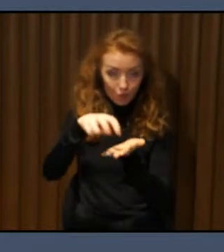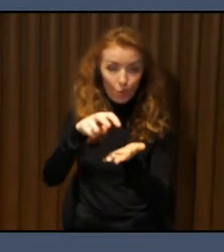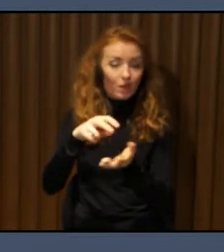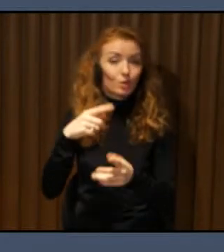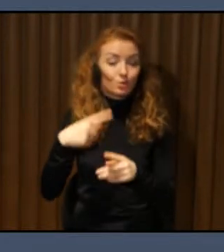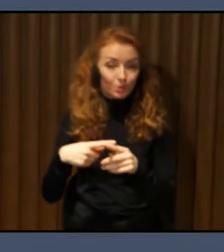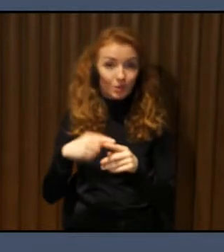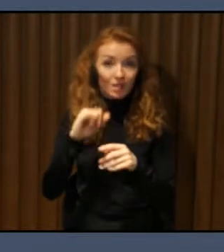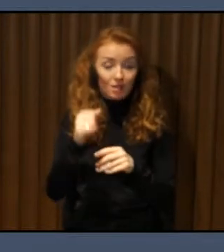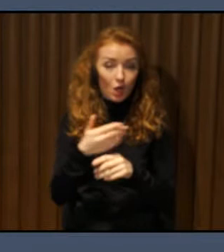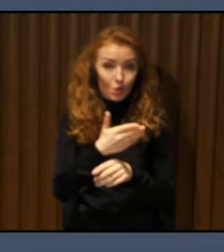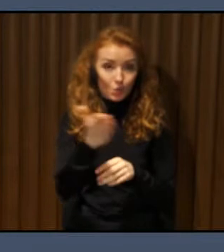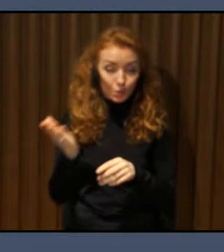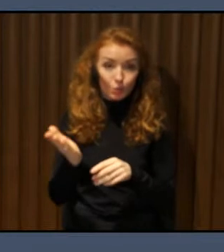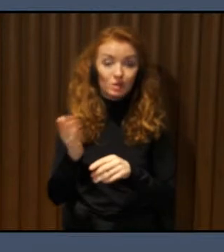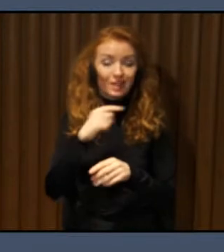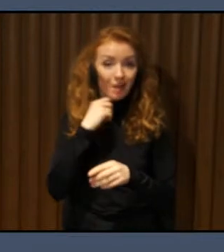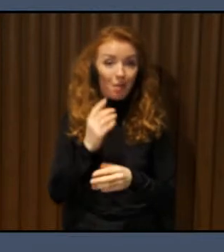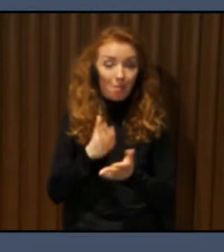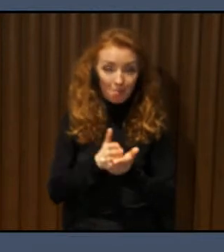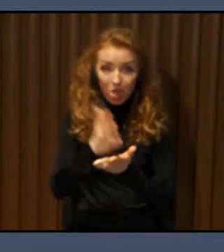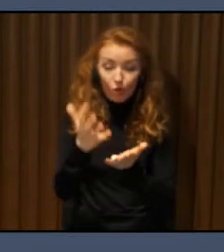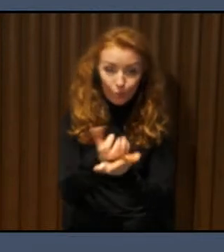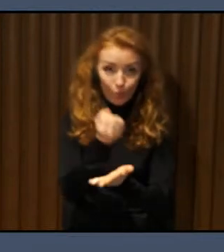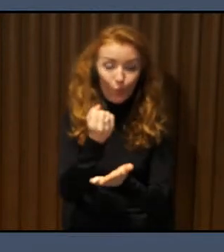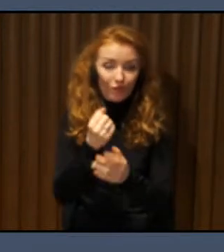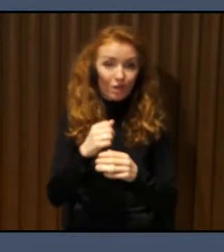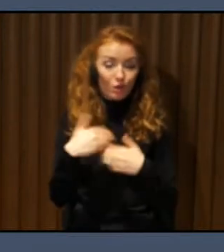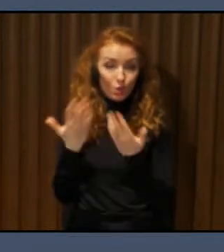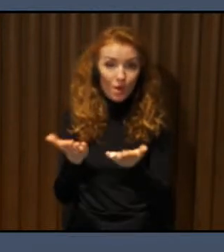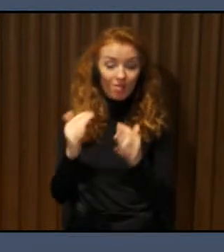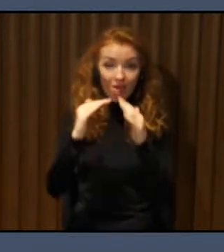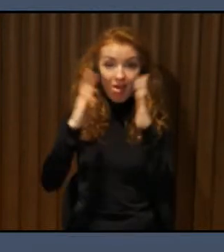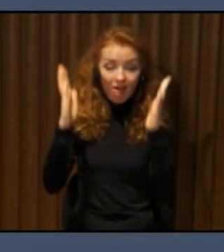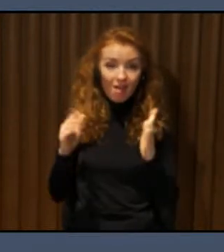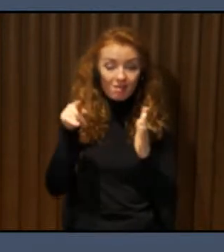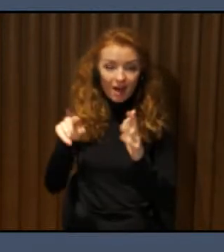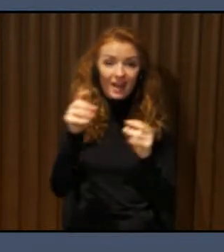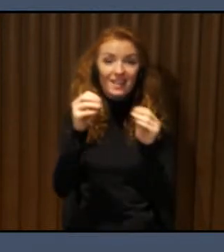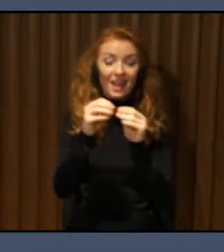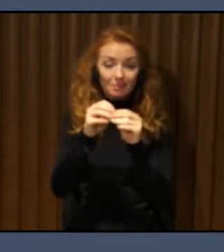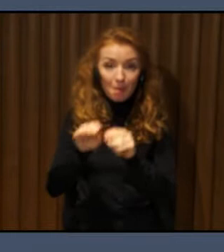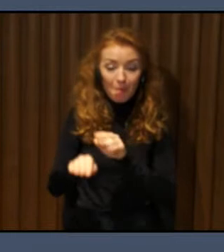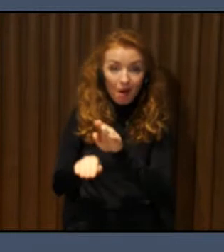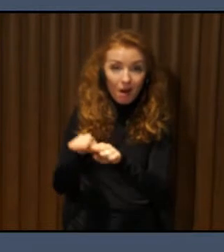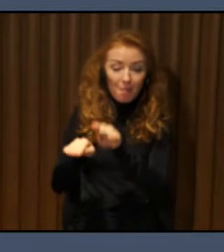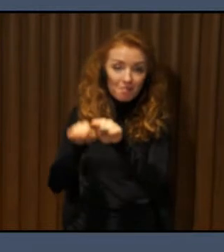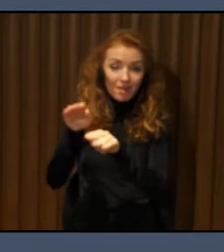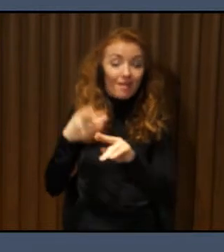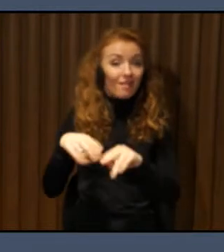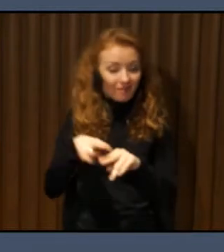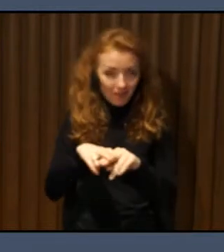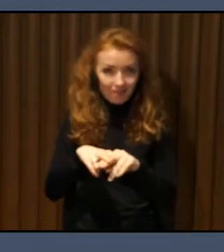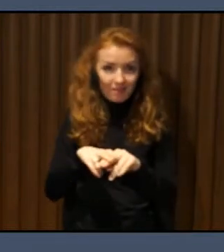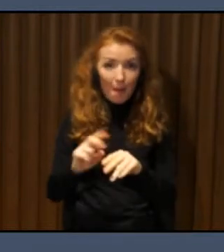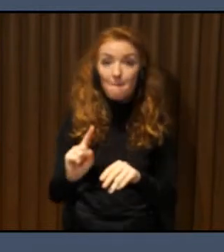building with 10 steps, there's no question, you can't enter this building. So the first step is to